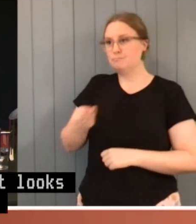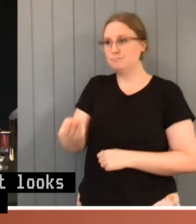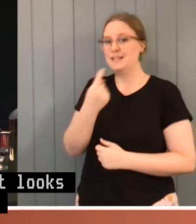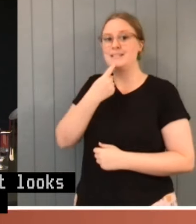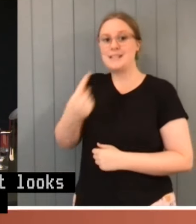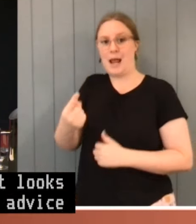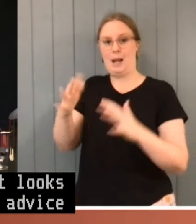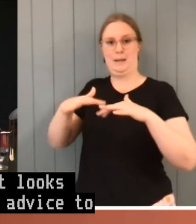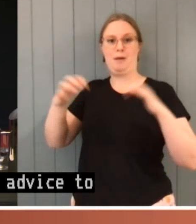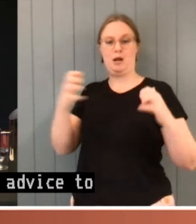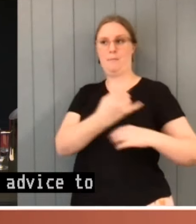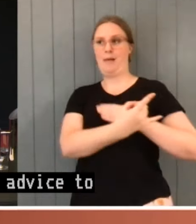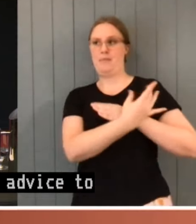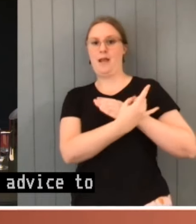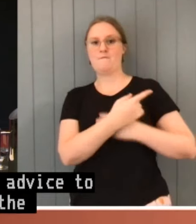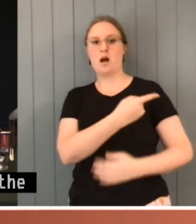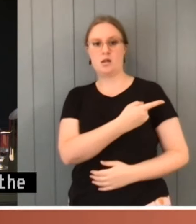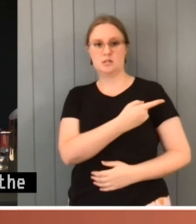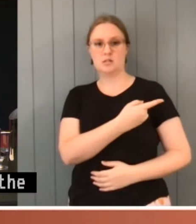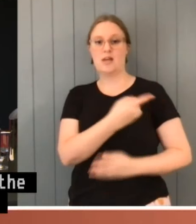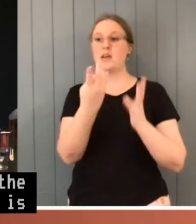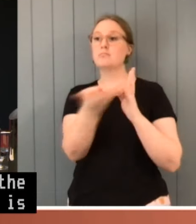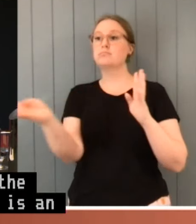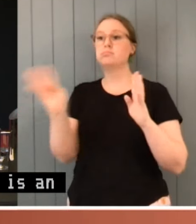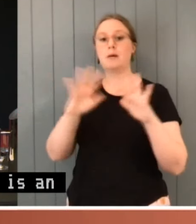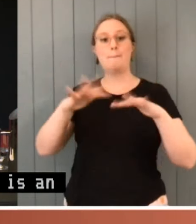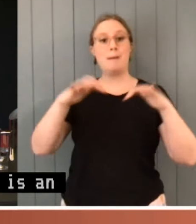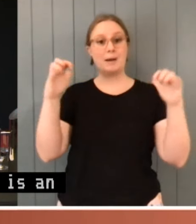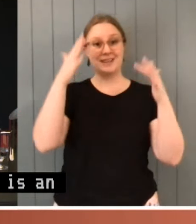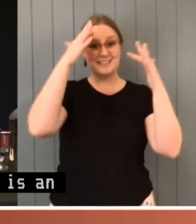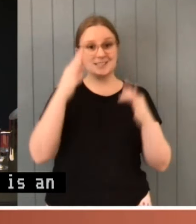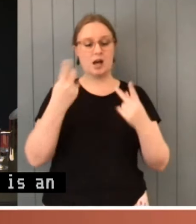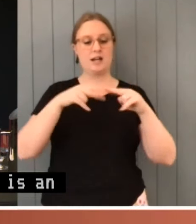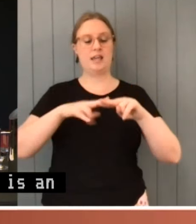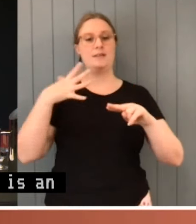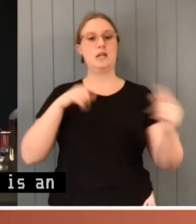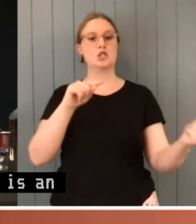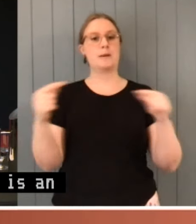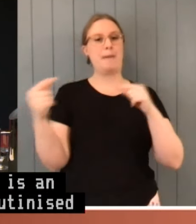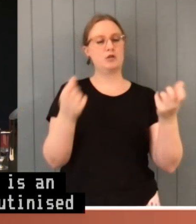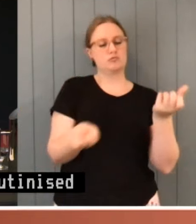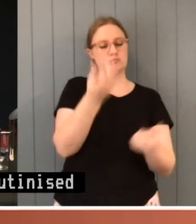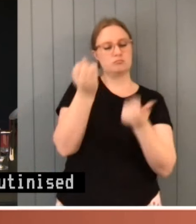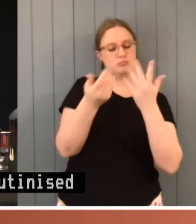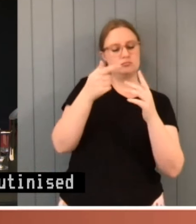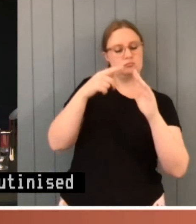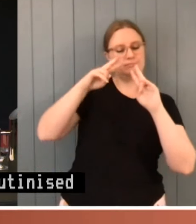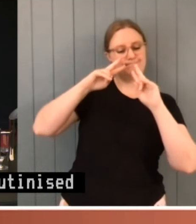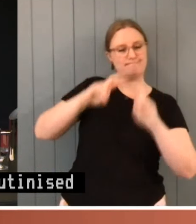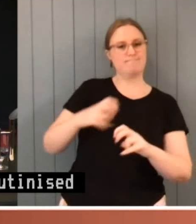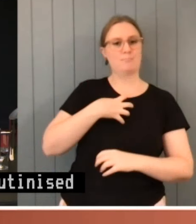that's an issue that needs to be scrutinised in debate, it can be. I imagine that examination of